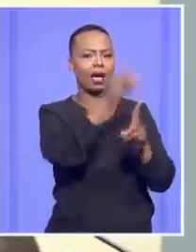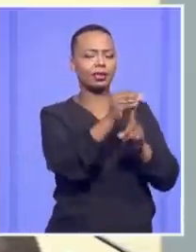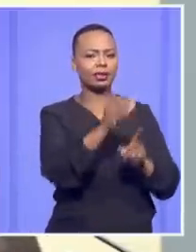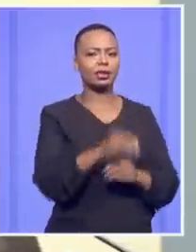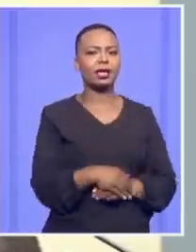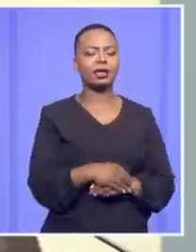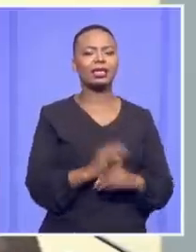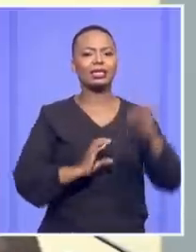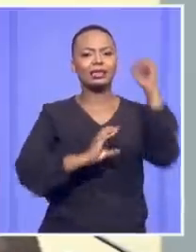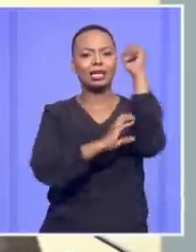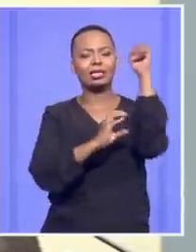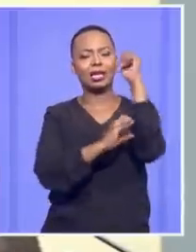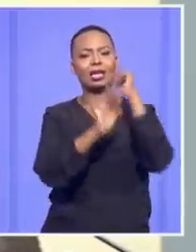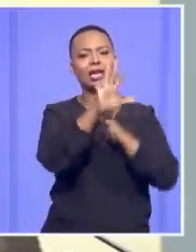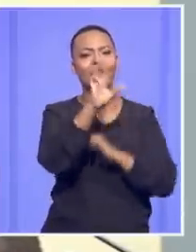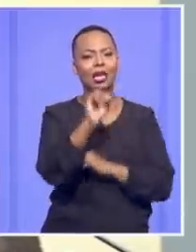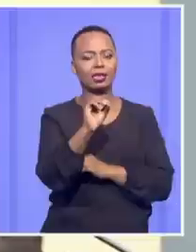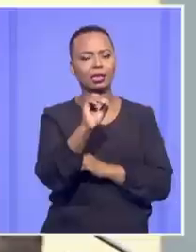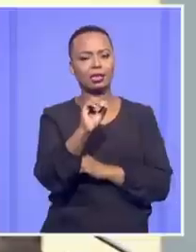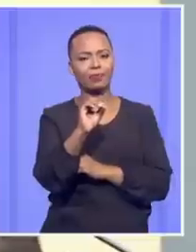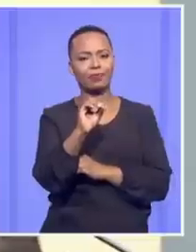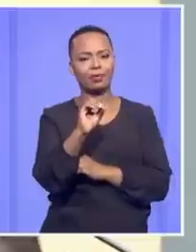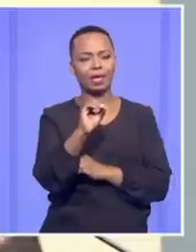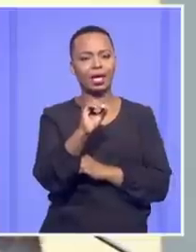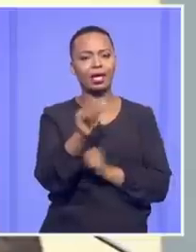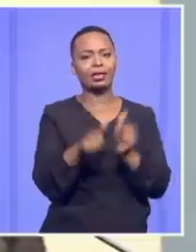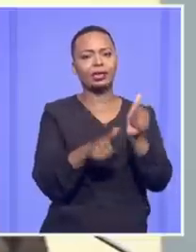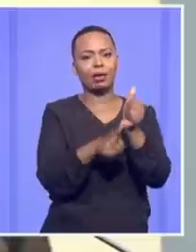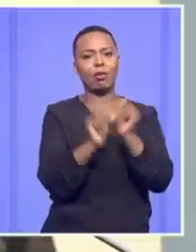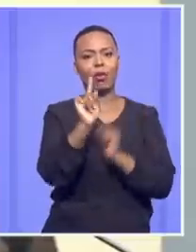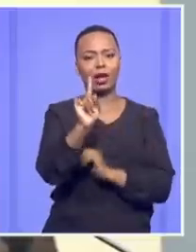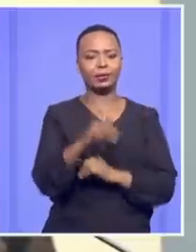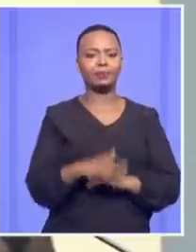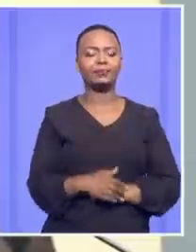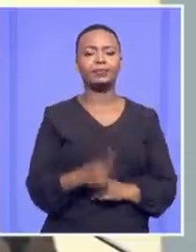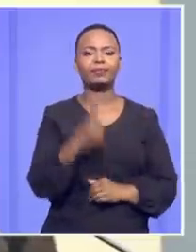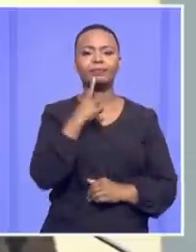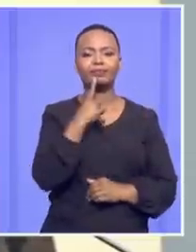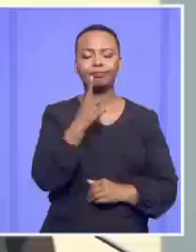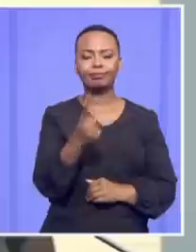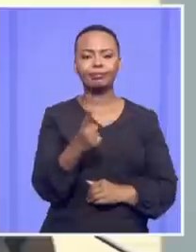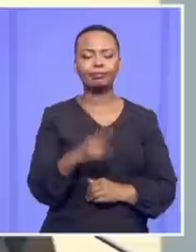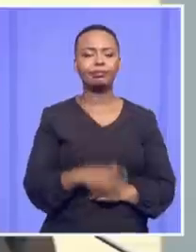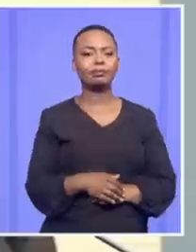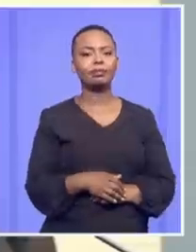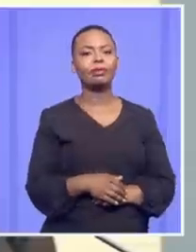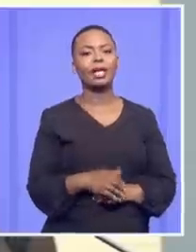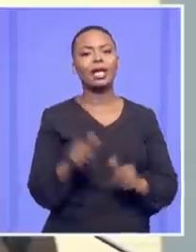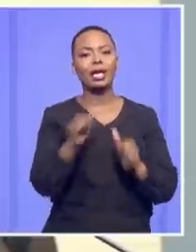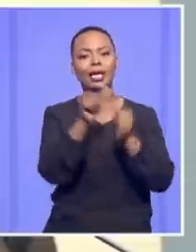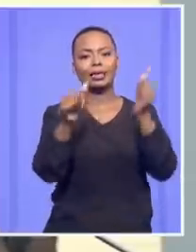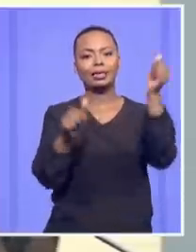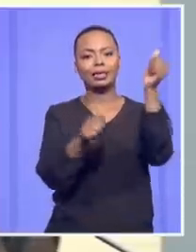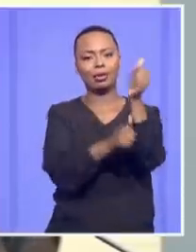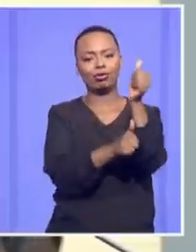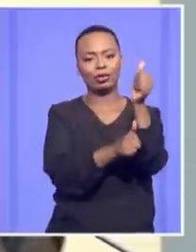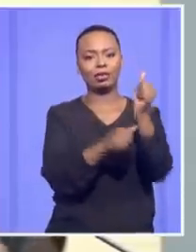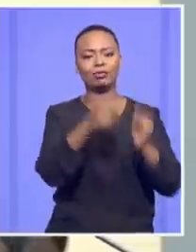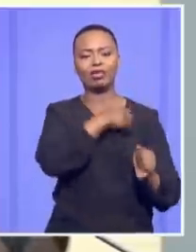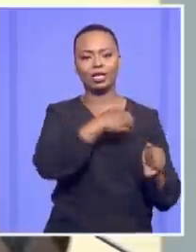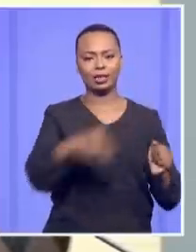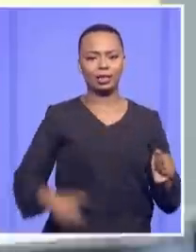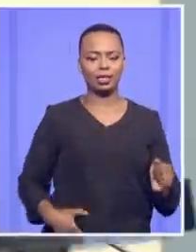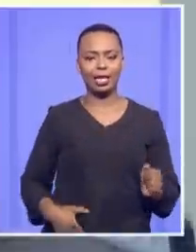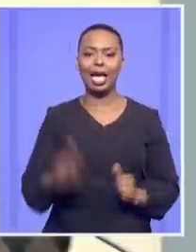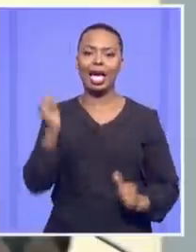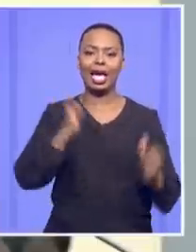section 90 sub 1 says the Deputy President must act. When the President is absent from the